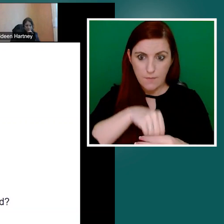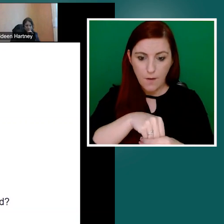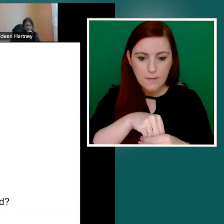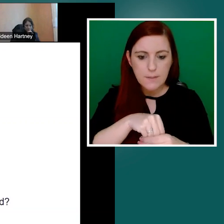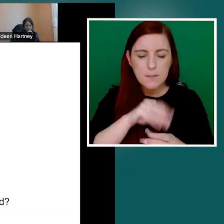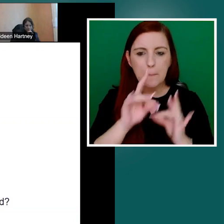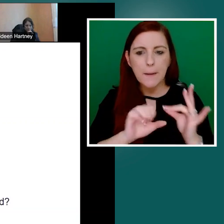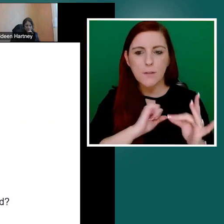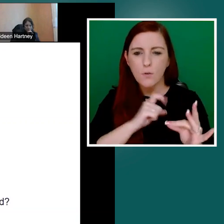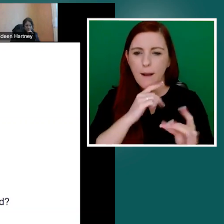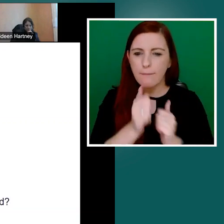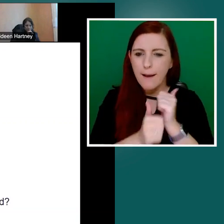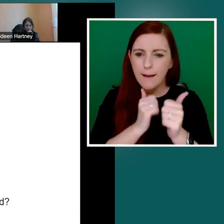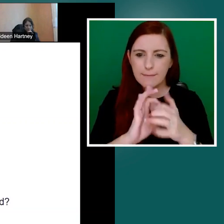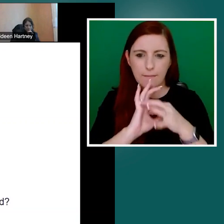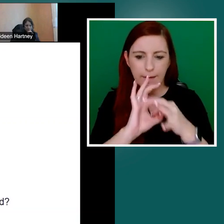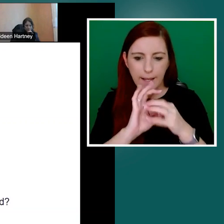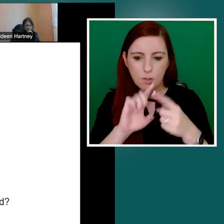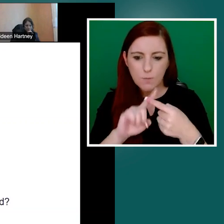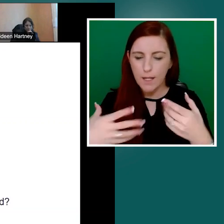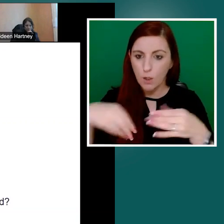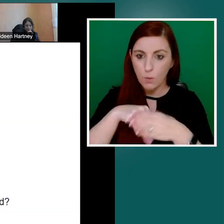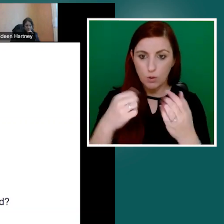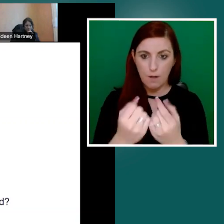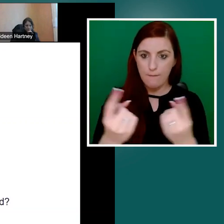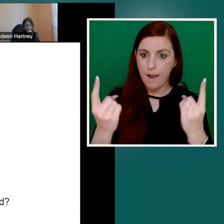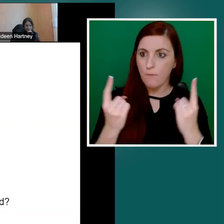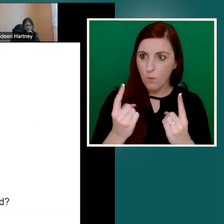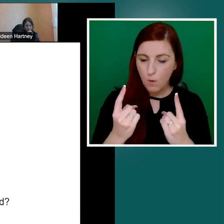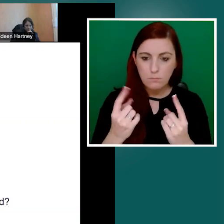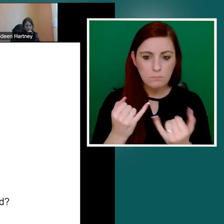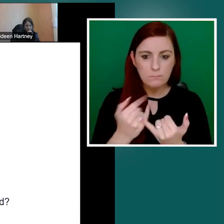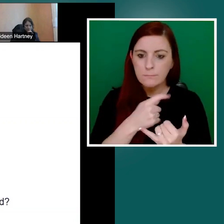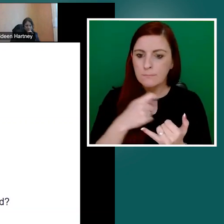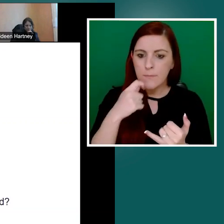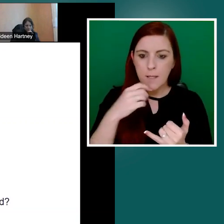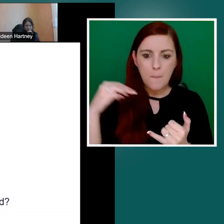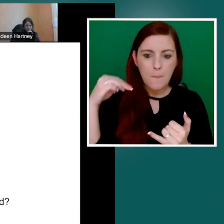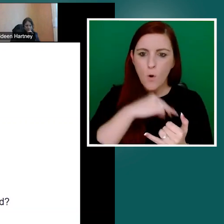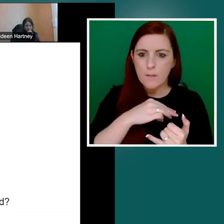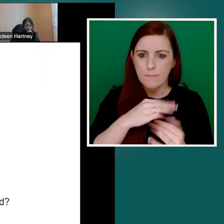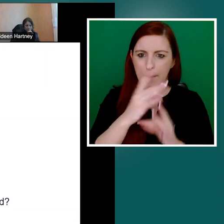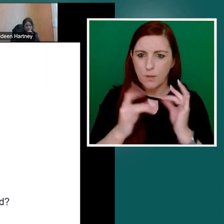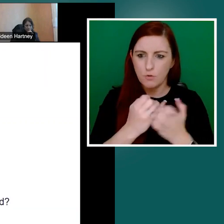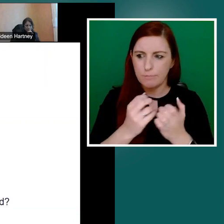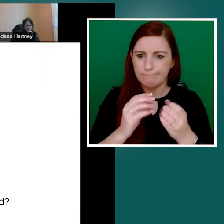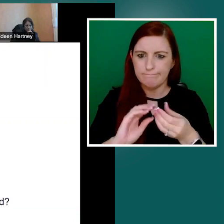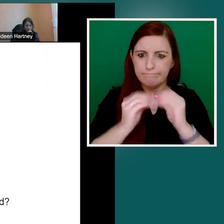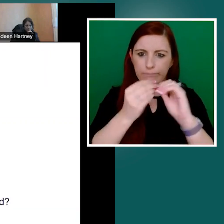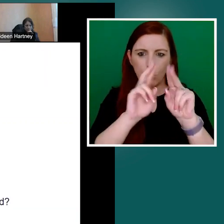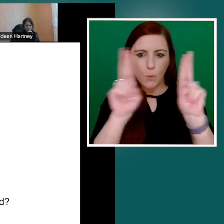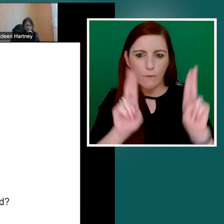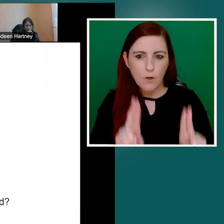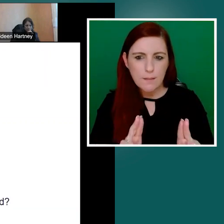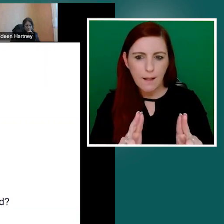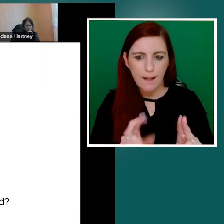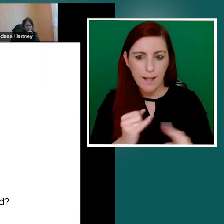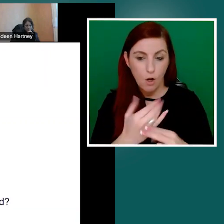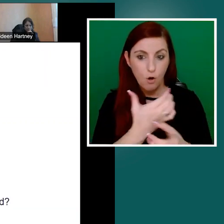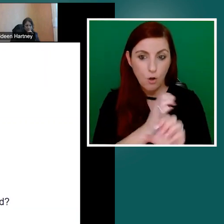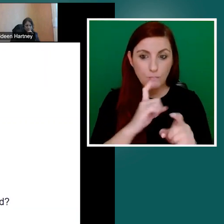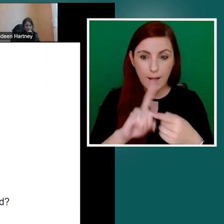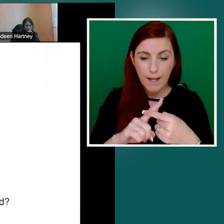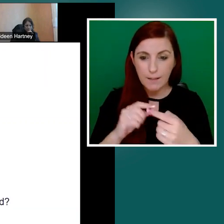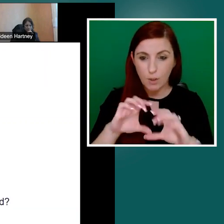in our country and our communities. So I'd like to take my time today to tell you a little bit about who is the National Adult Literacy Agency